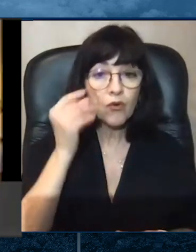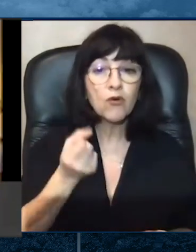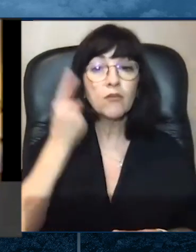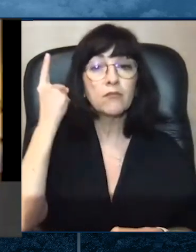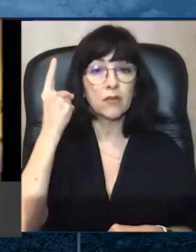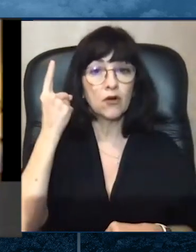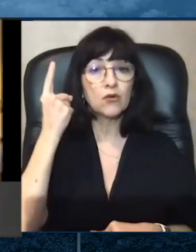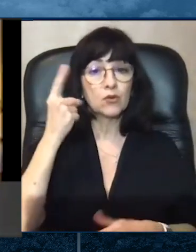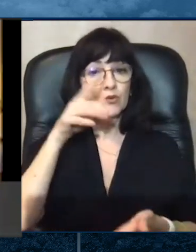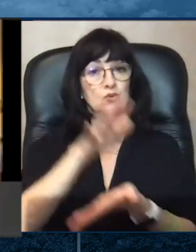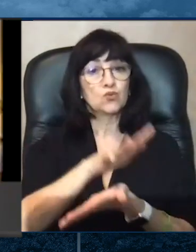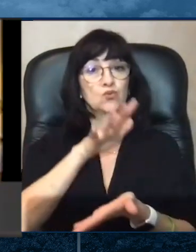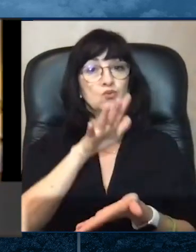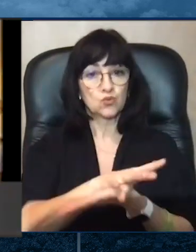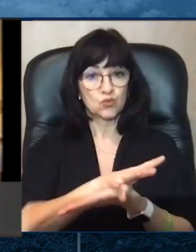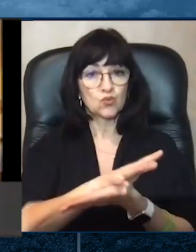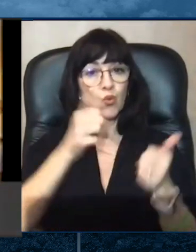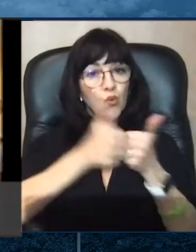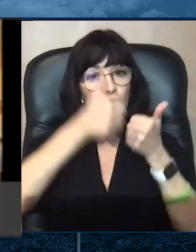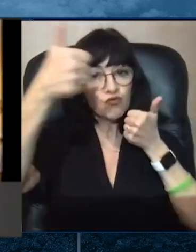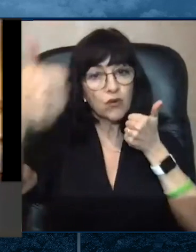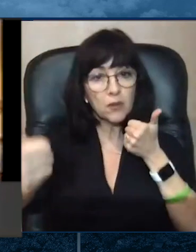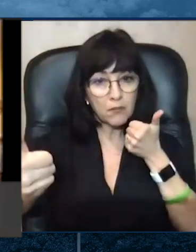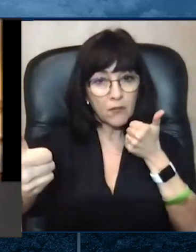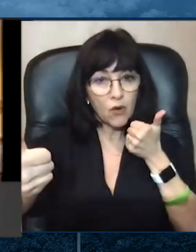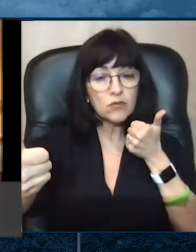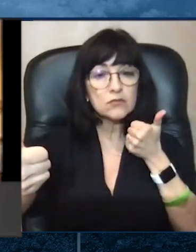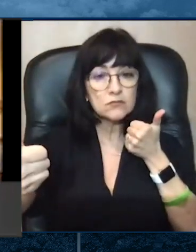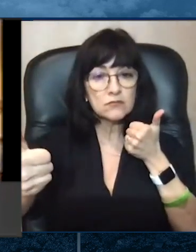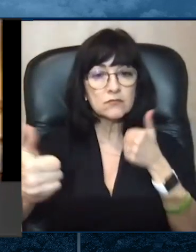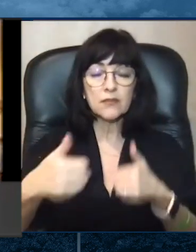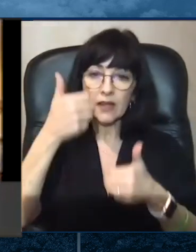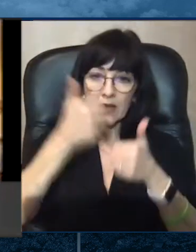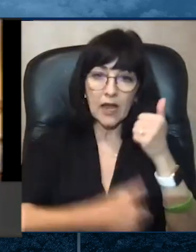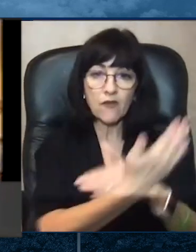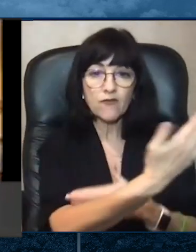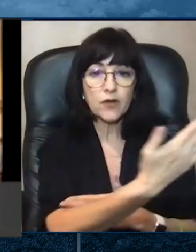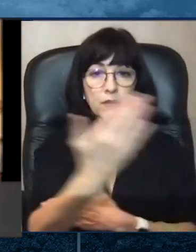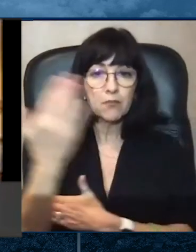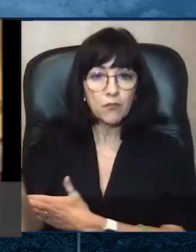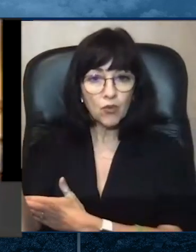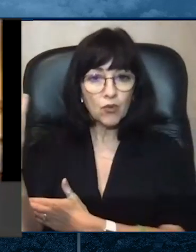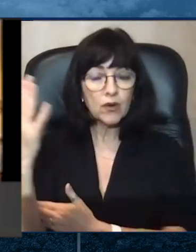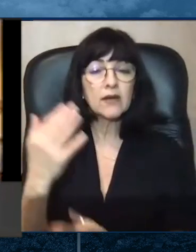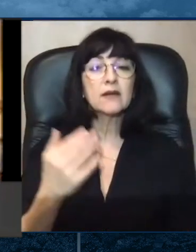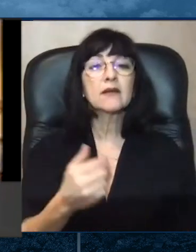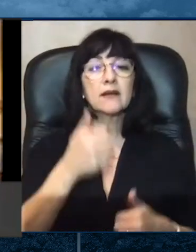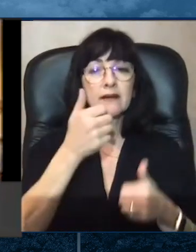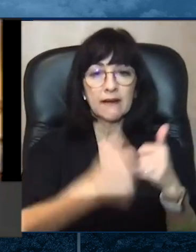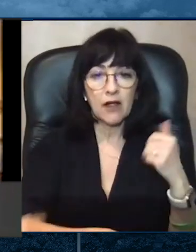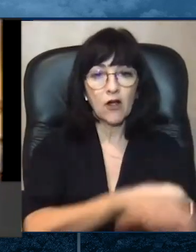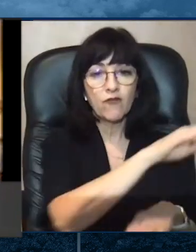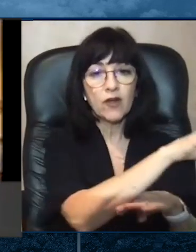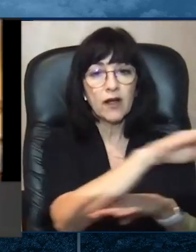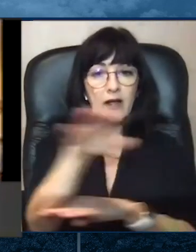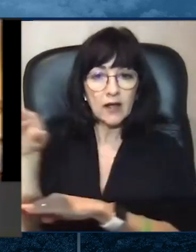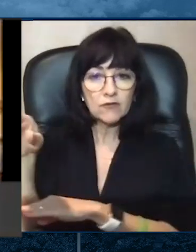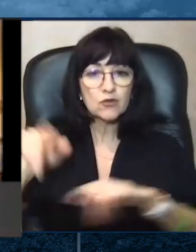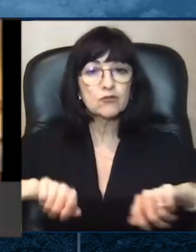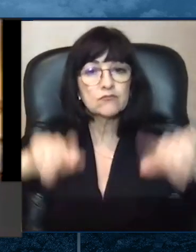día de su grupo de Facebook. Nuestros trabajadores de servicio familiar también